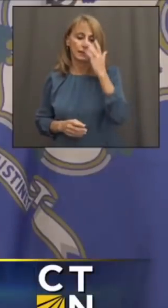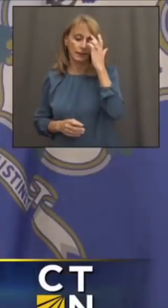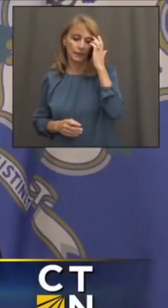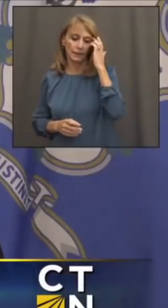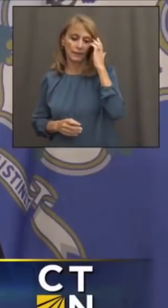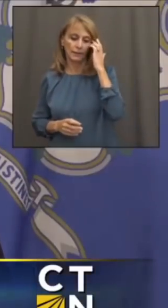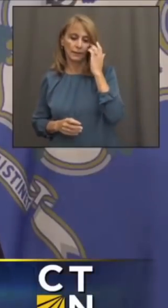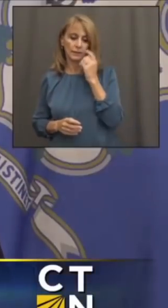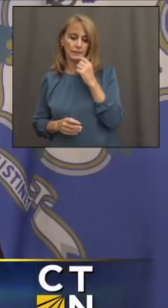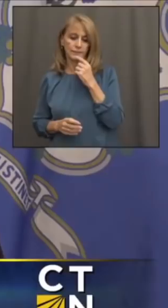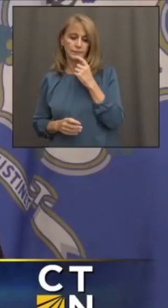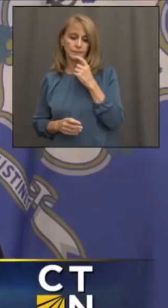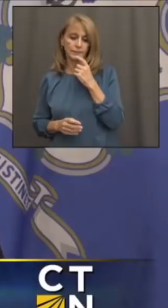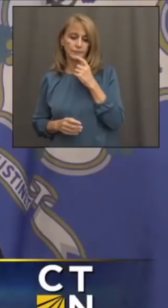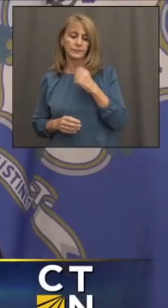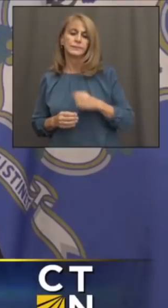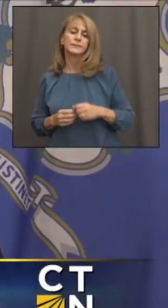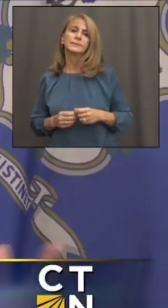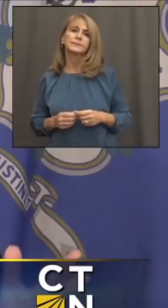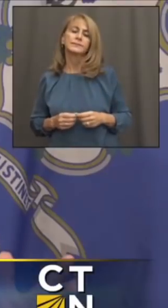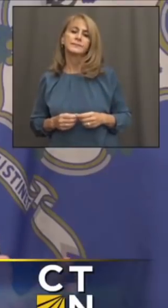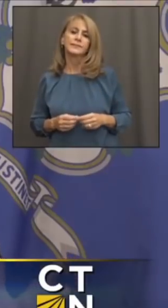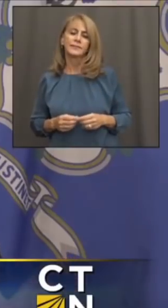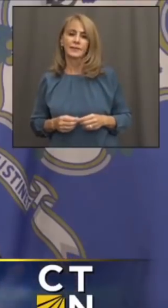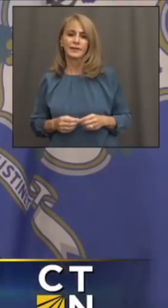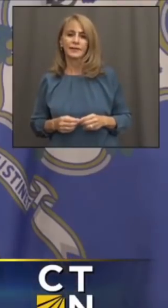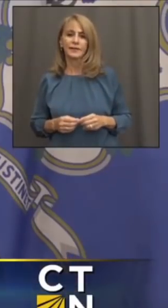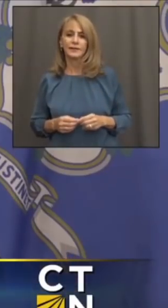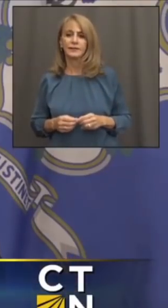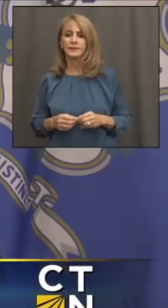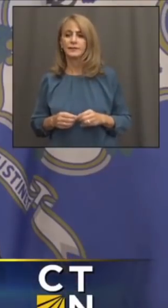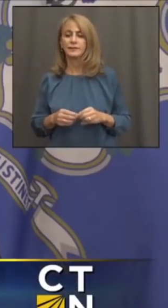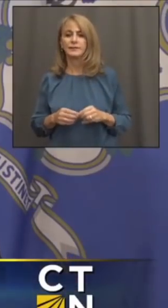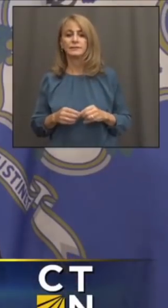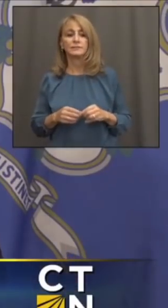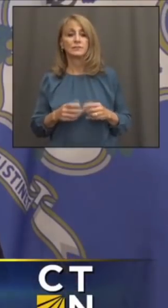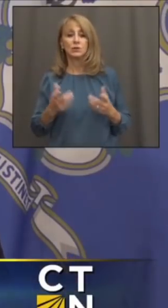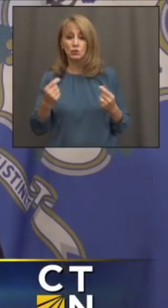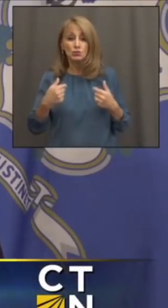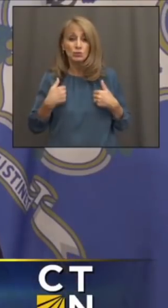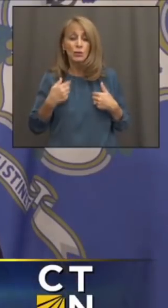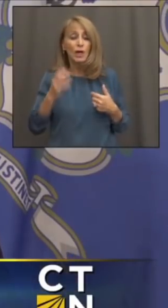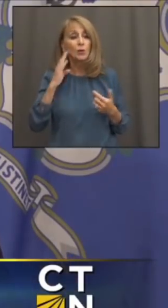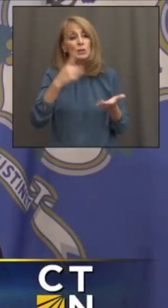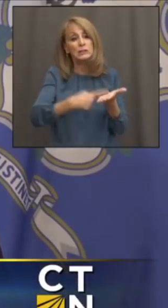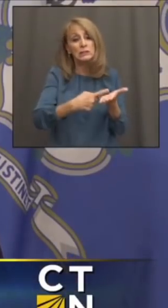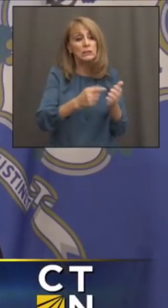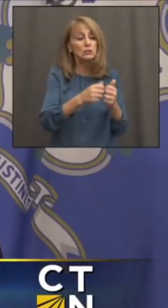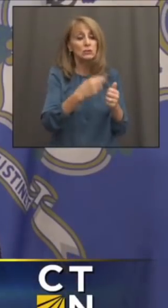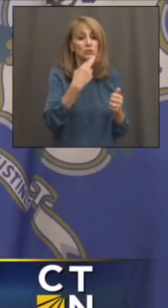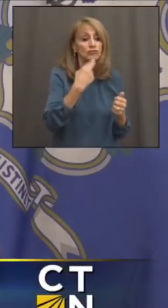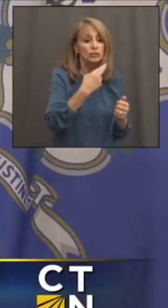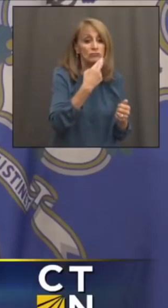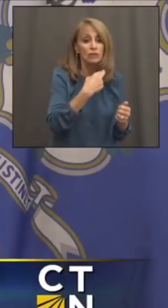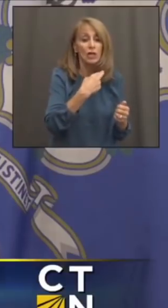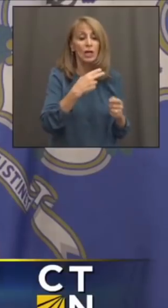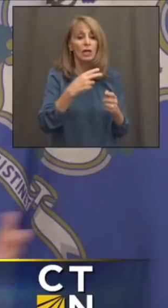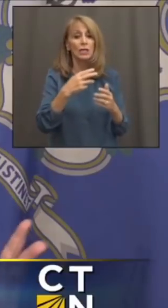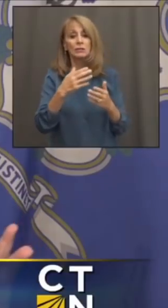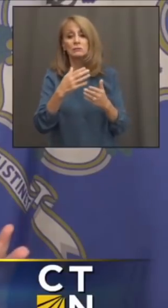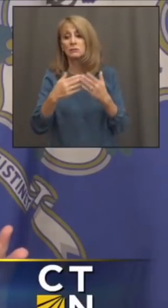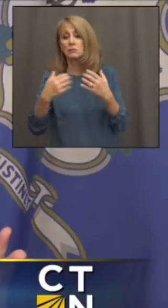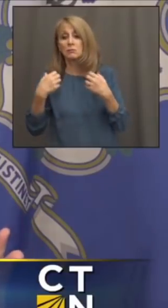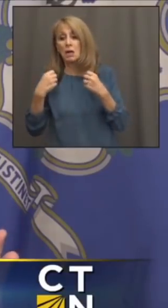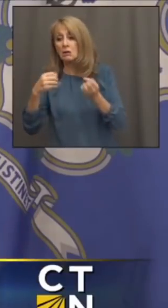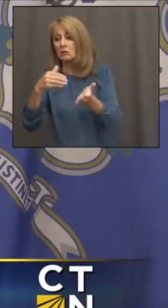I just talked to the restaurants and the stores and, you know, some of the health people we talked